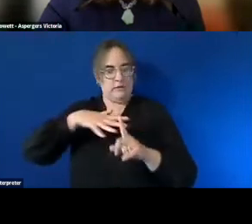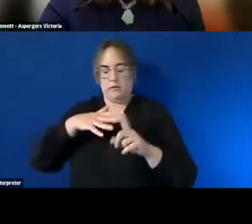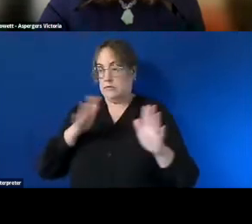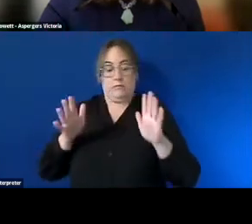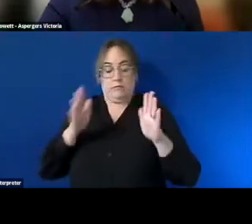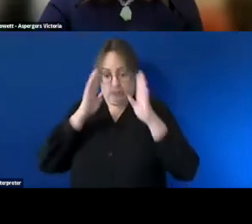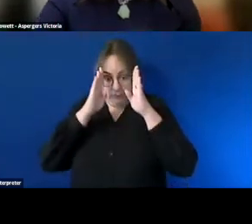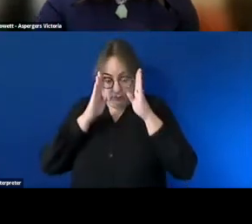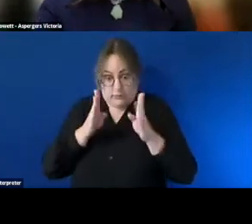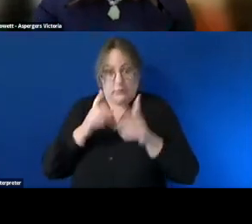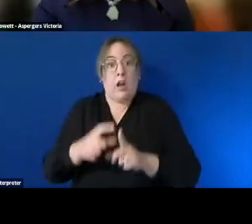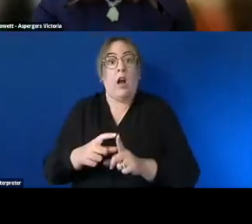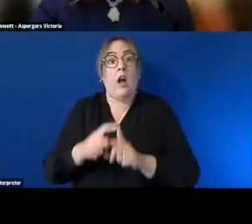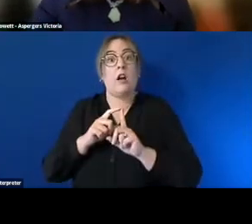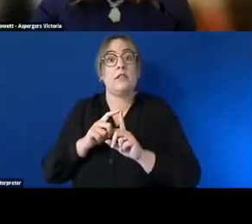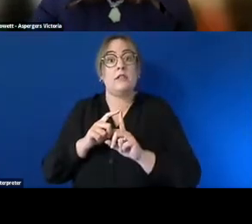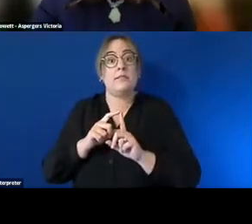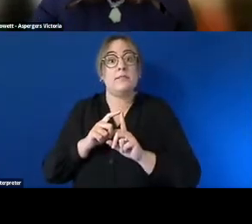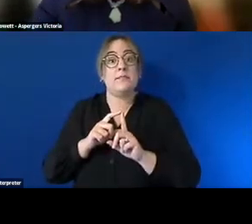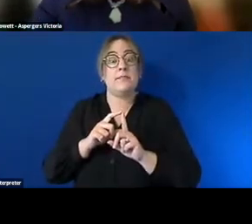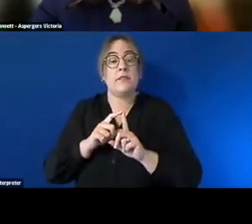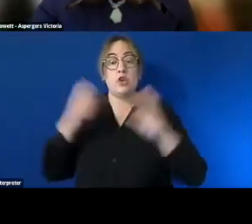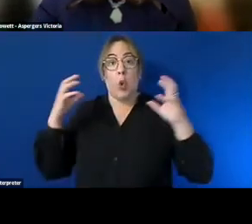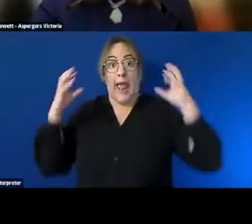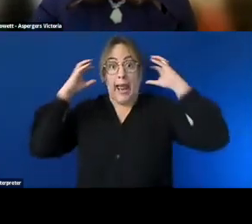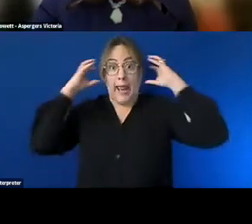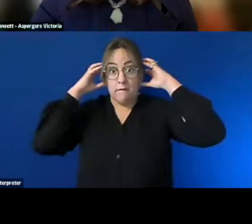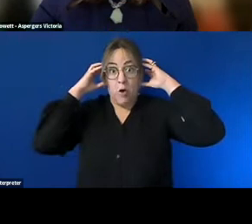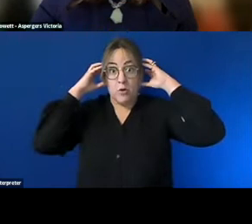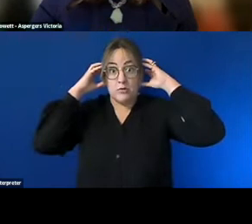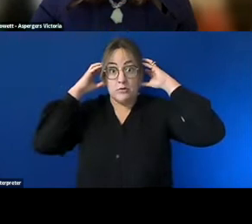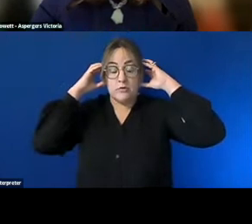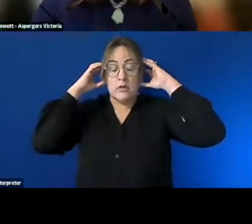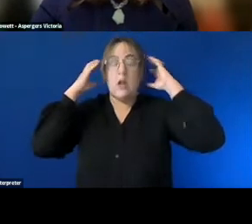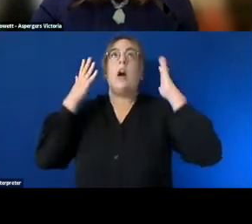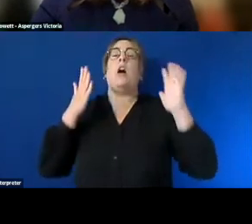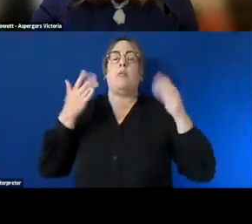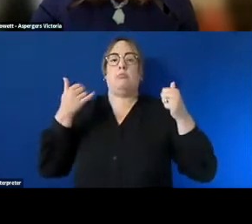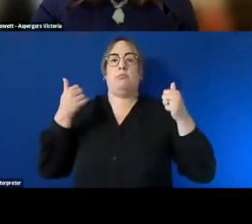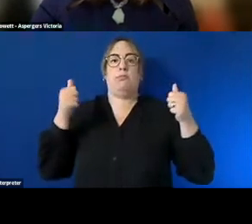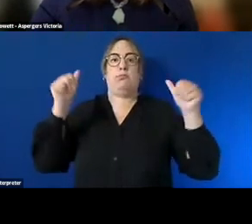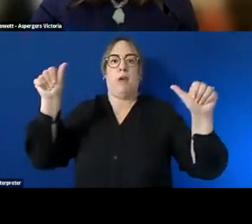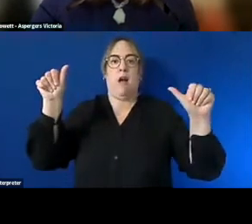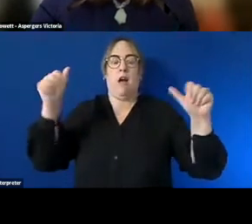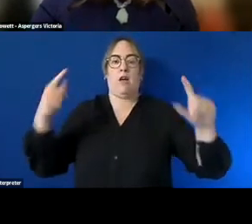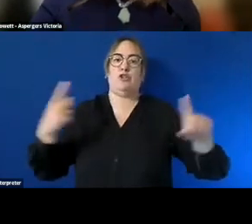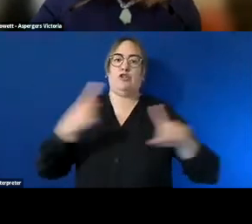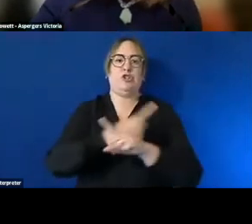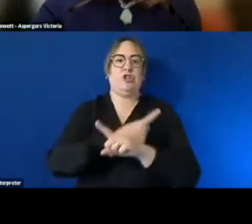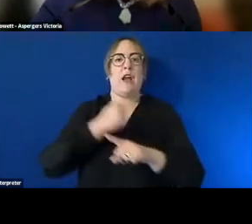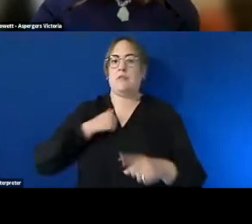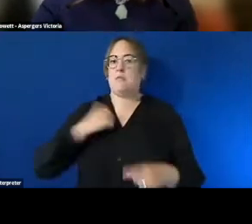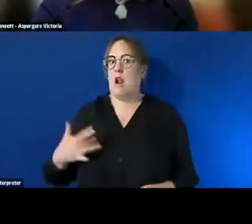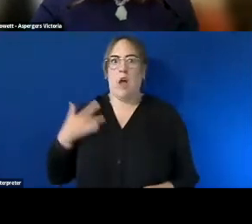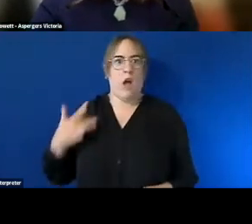job done um and yeah the headphones they pretty much completely changed that they um